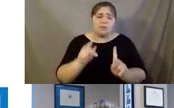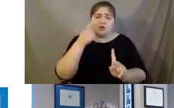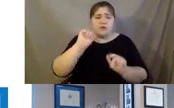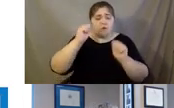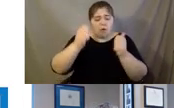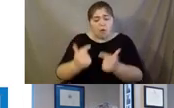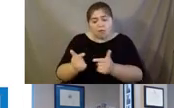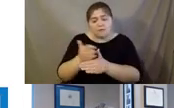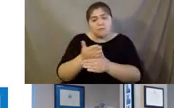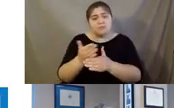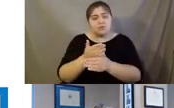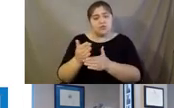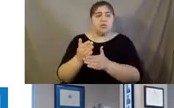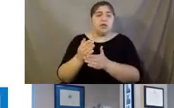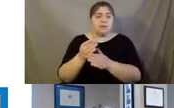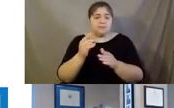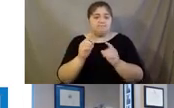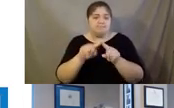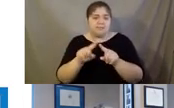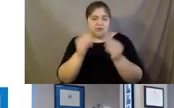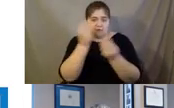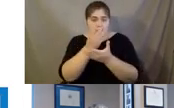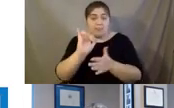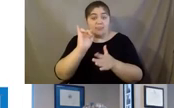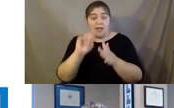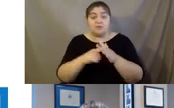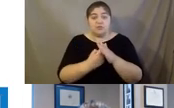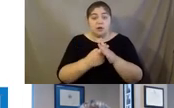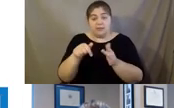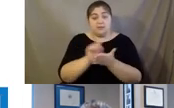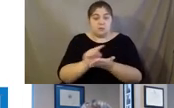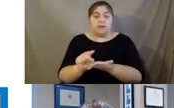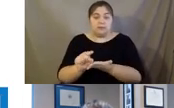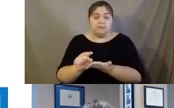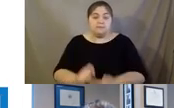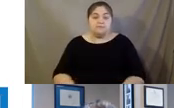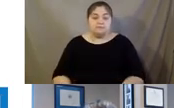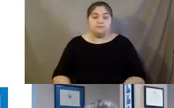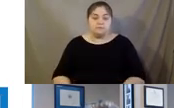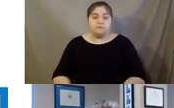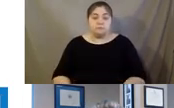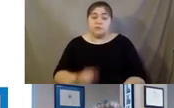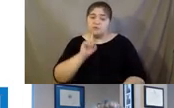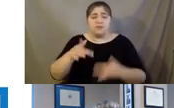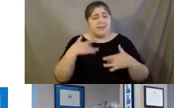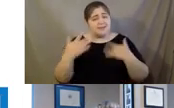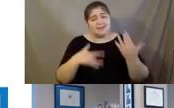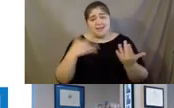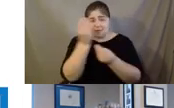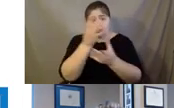our highlighted content. And that went live again, that went live this week. So really, really exciting news for us.